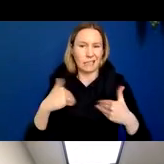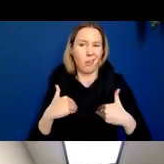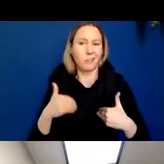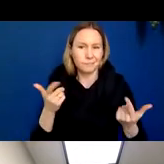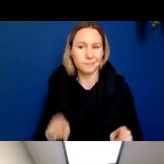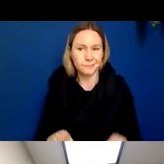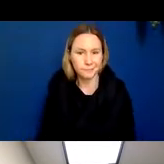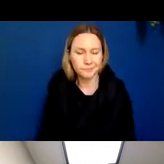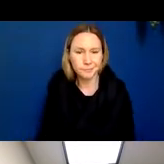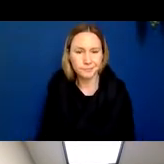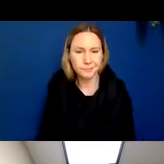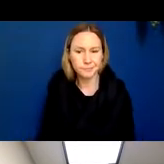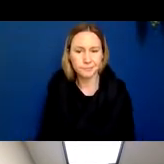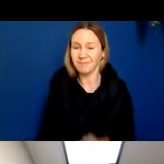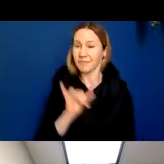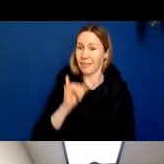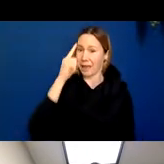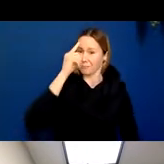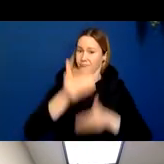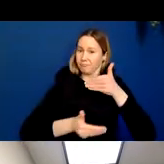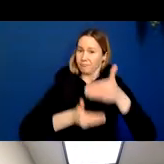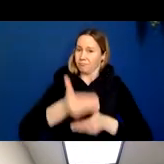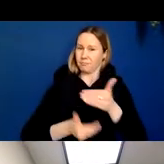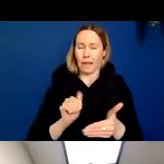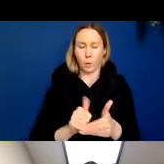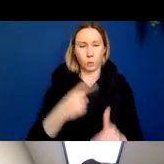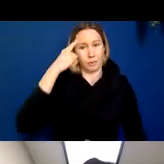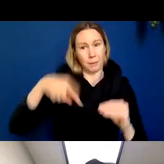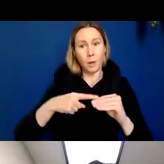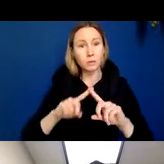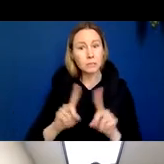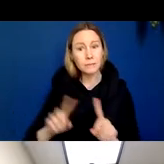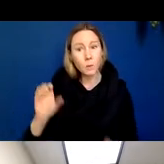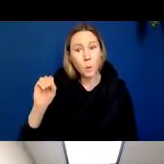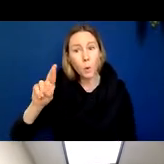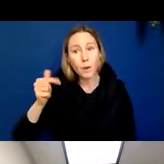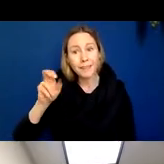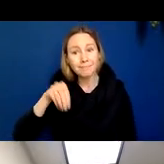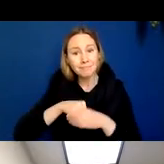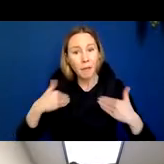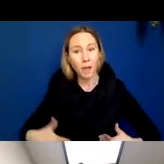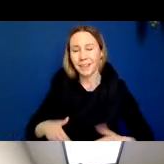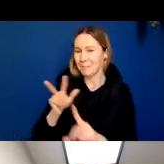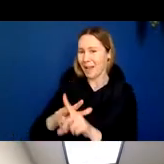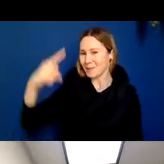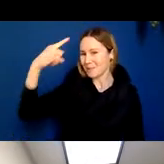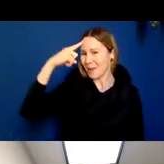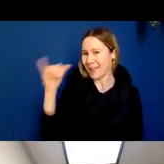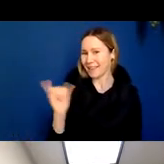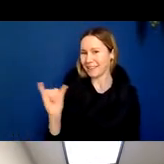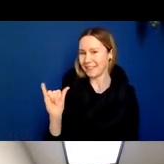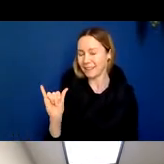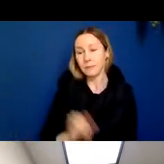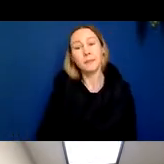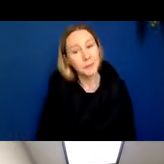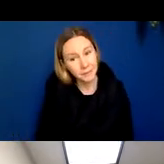way of thinking about different organs in the body, we also apply it to the brain. However,